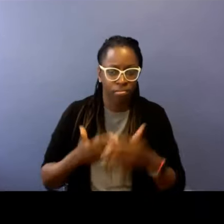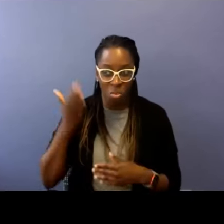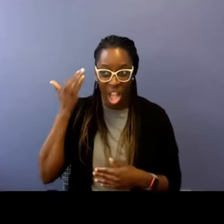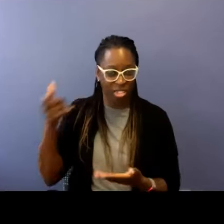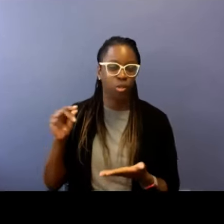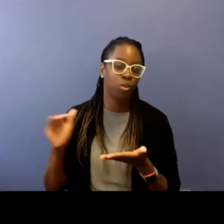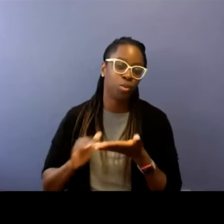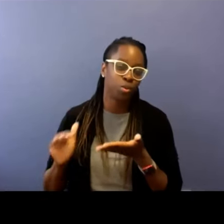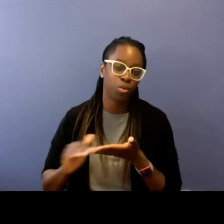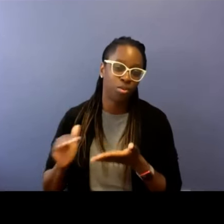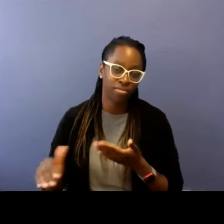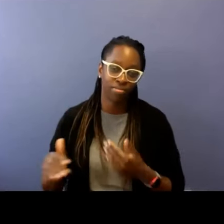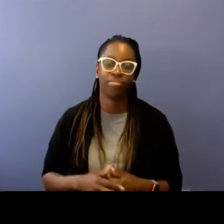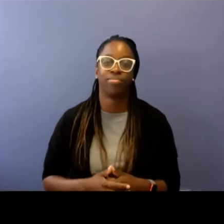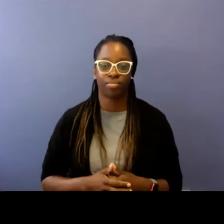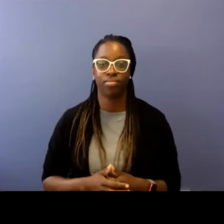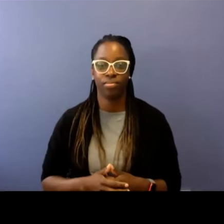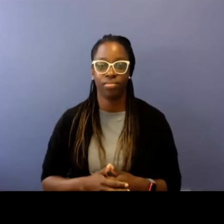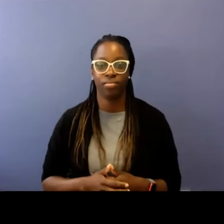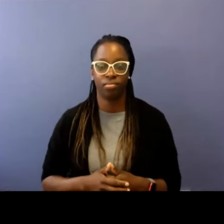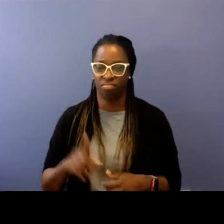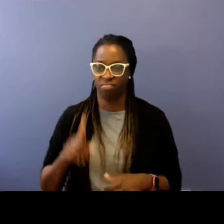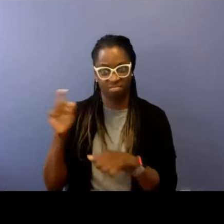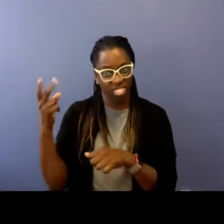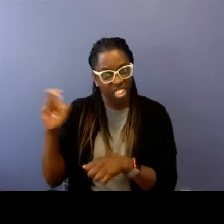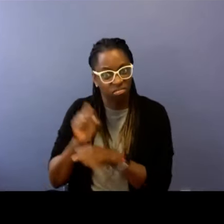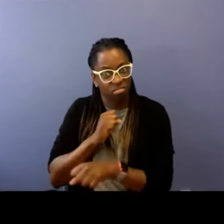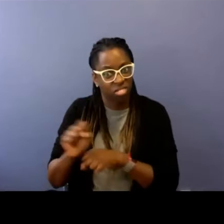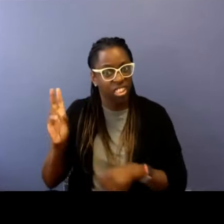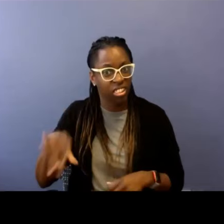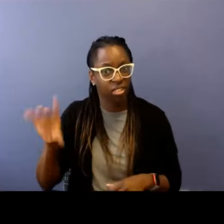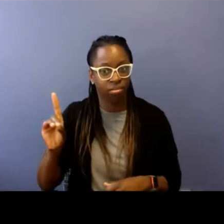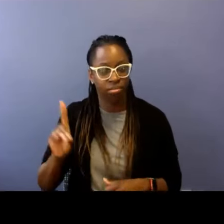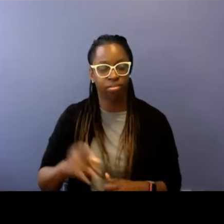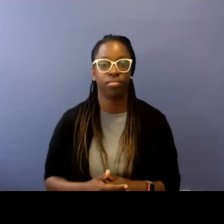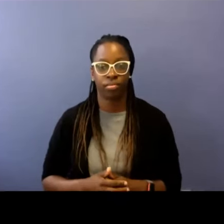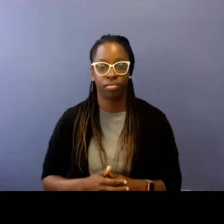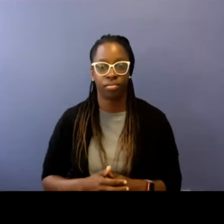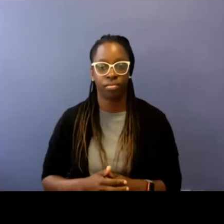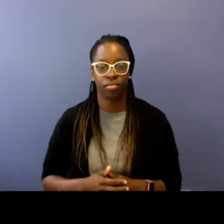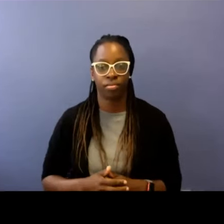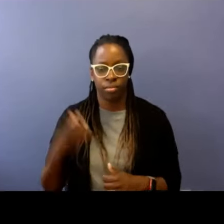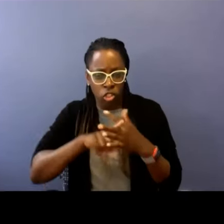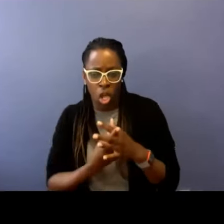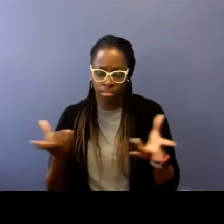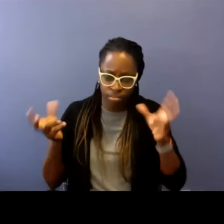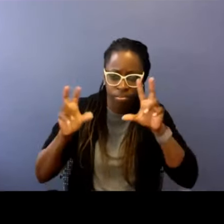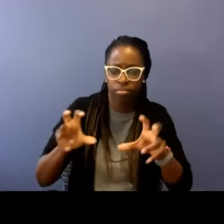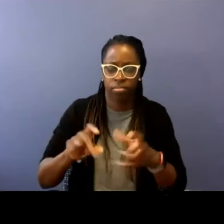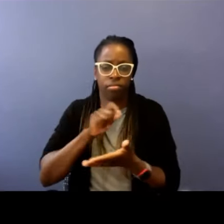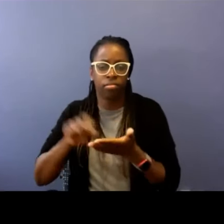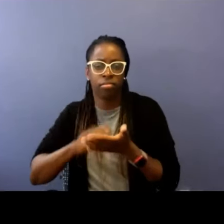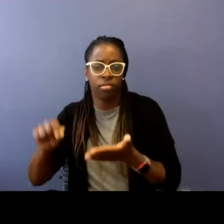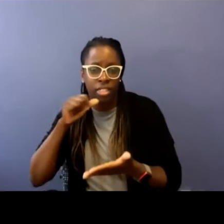able to get through just about anything because no excuses. He certainly did. Linda, he